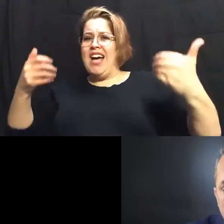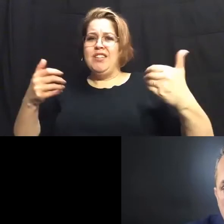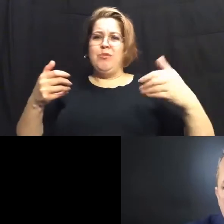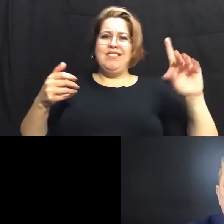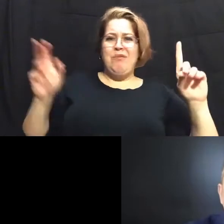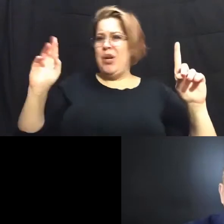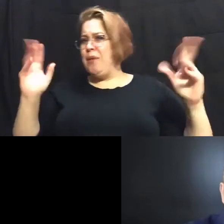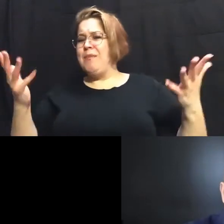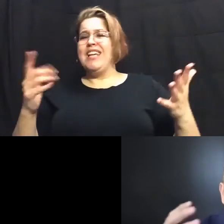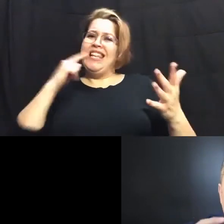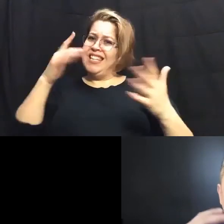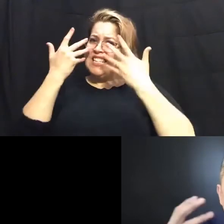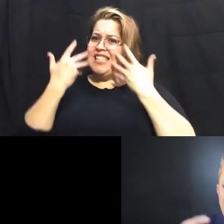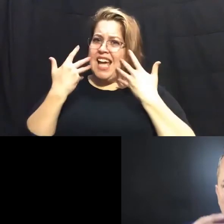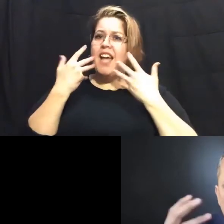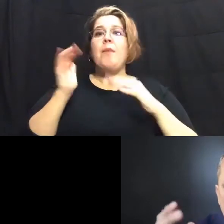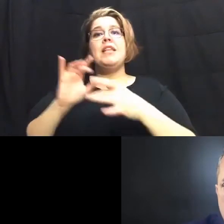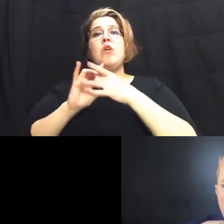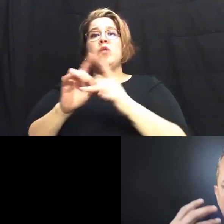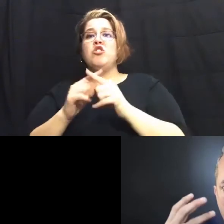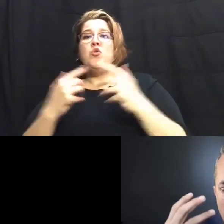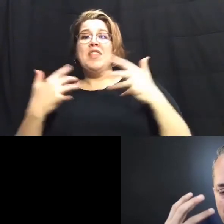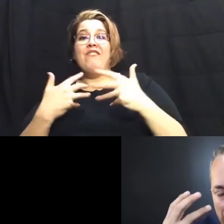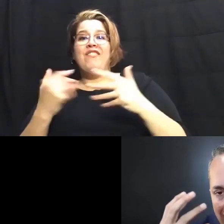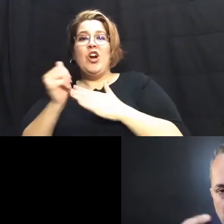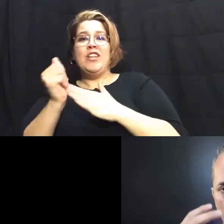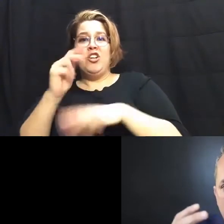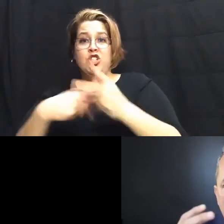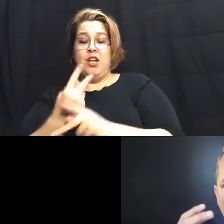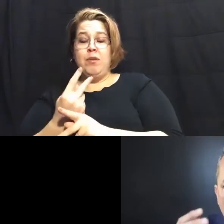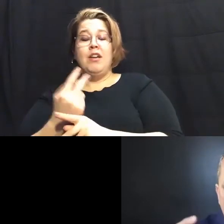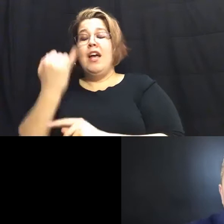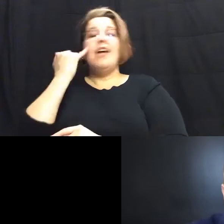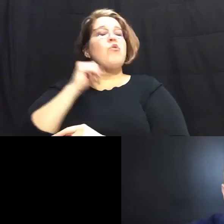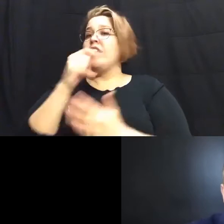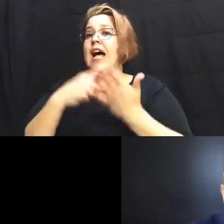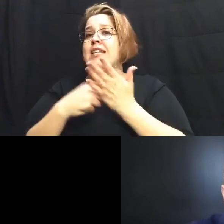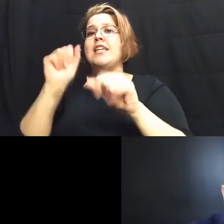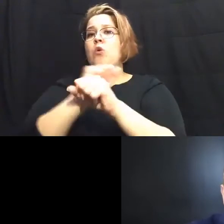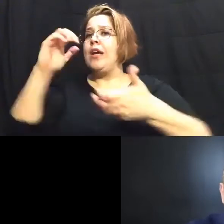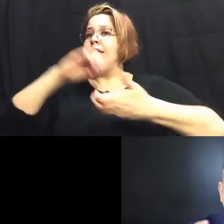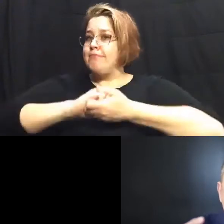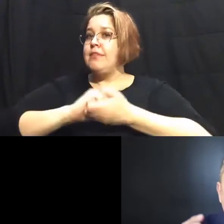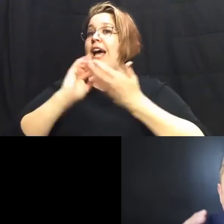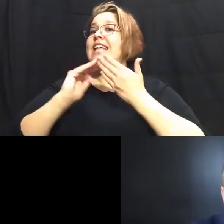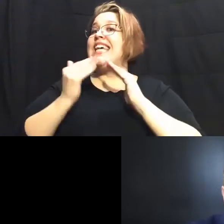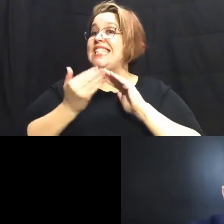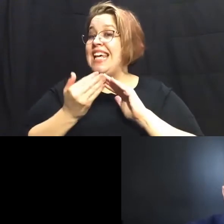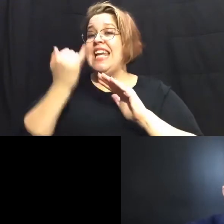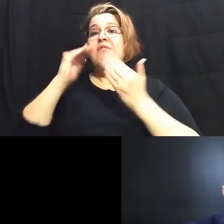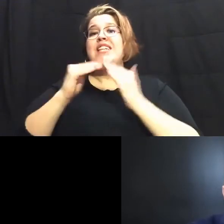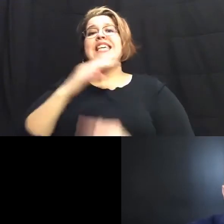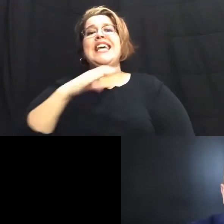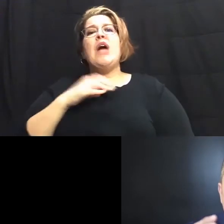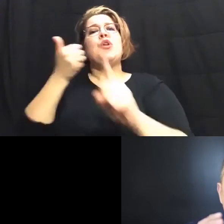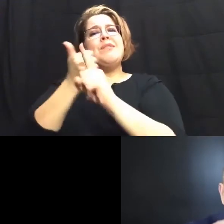was unfortunate but some of that comes from the fear leadership and and if we're not talking about working together as the city if the city council themselves